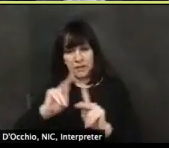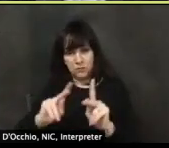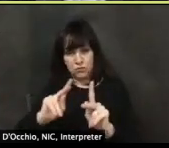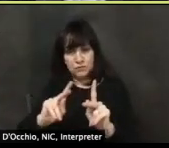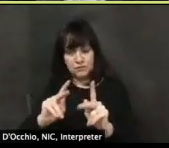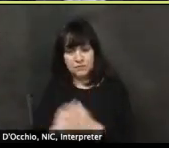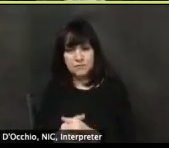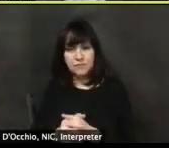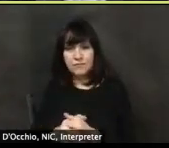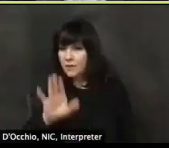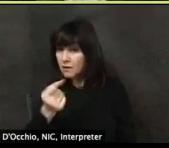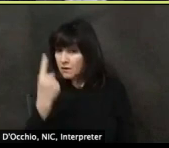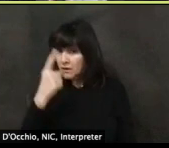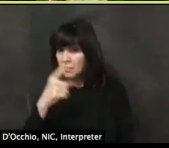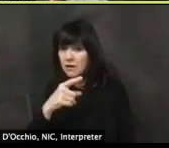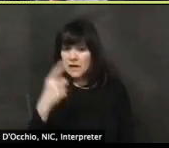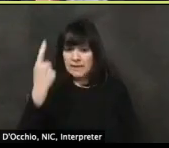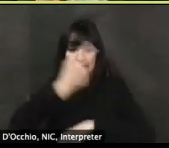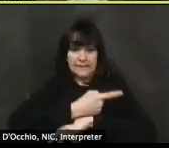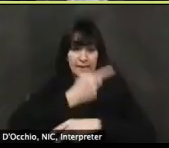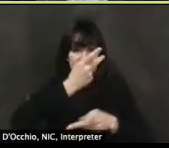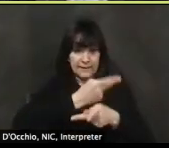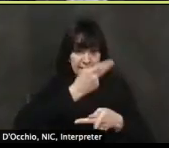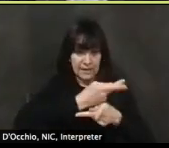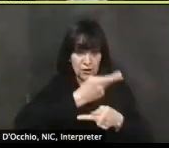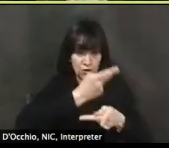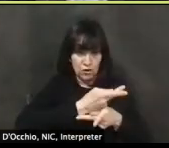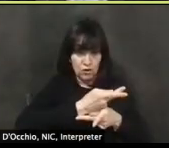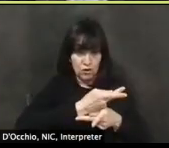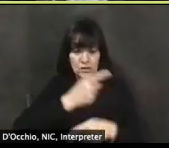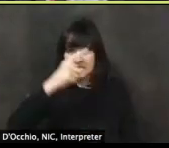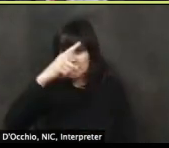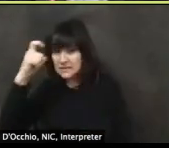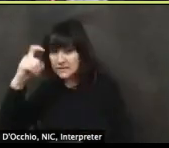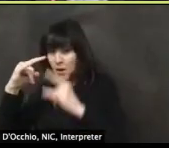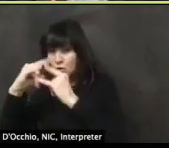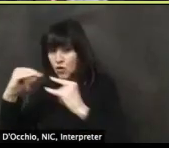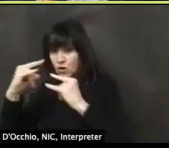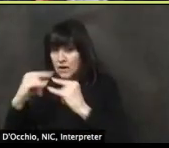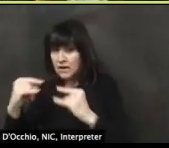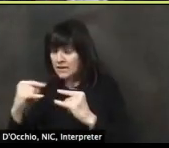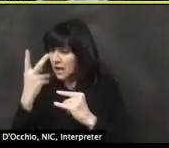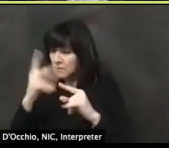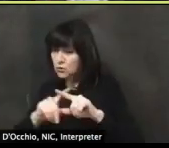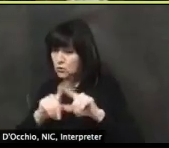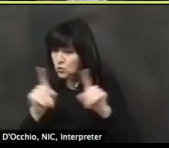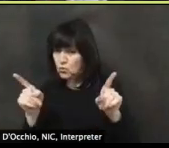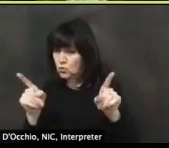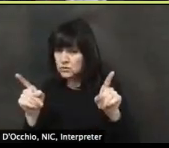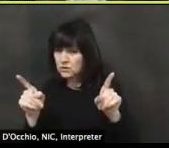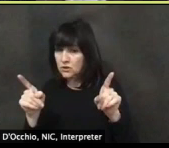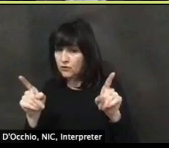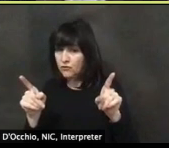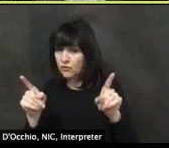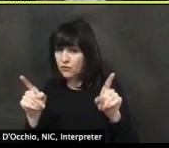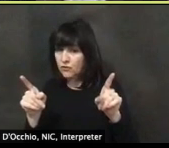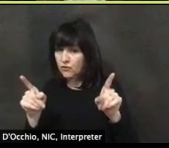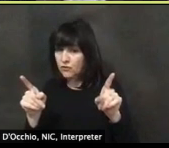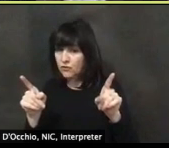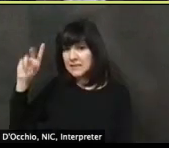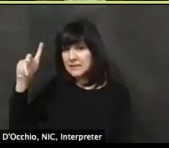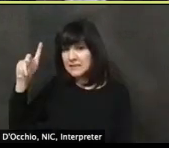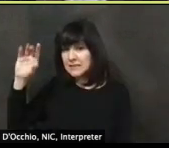than, uh, childcare. Uh, the CDC guidance recommends, uh, considering them in the phase two reopening.